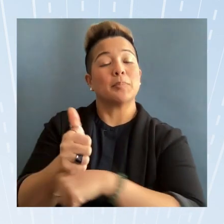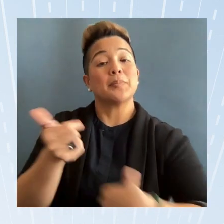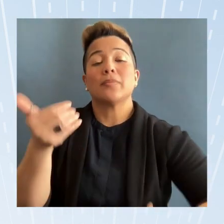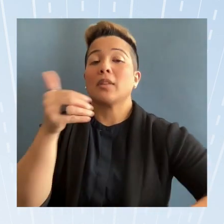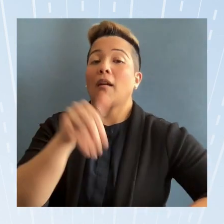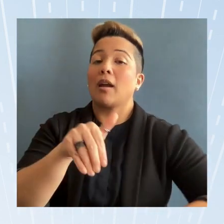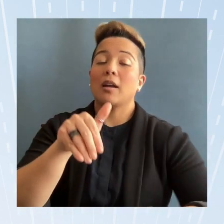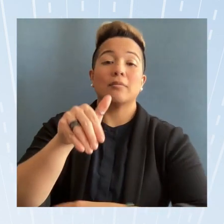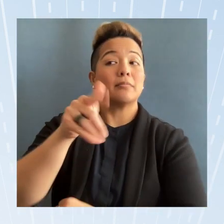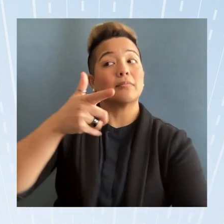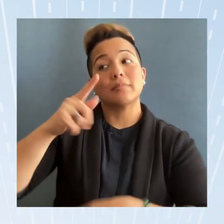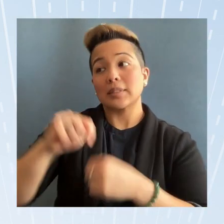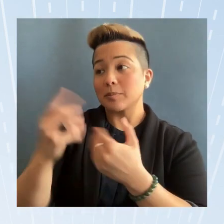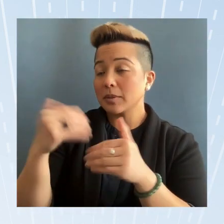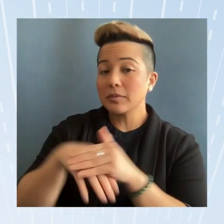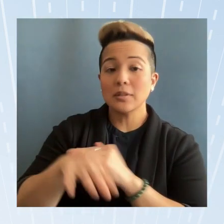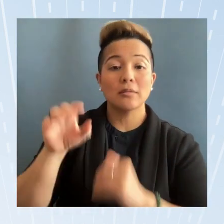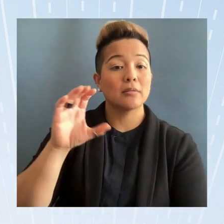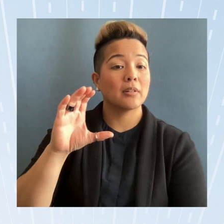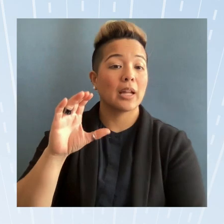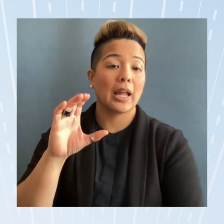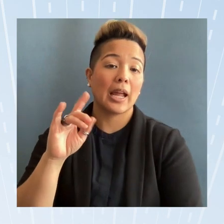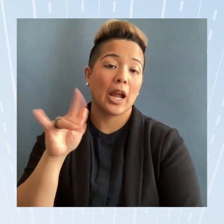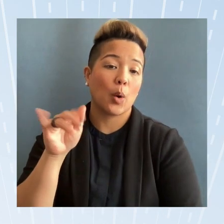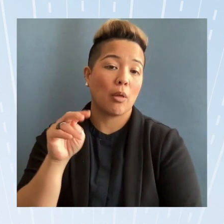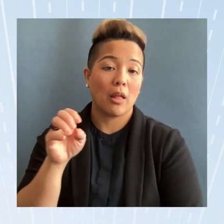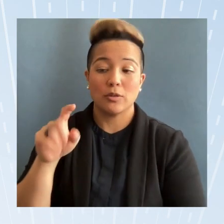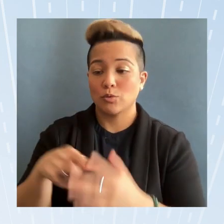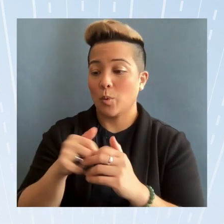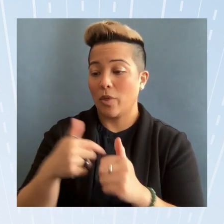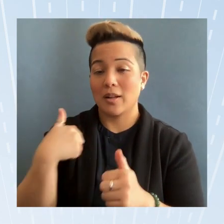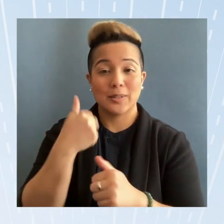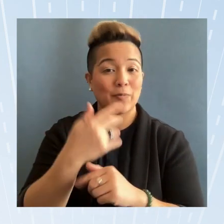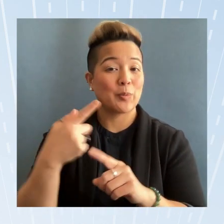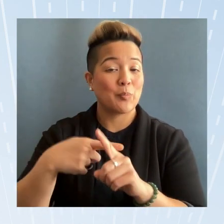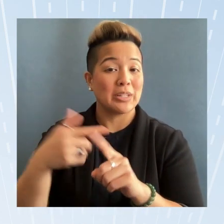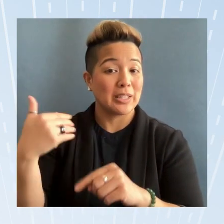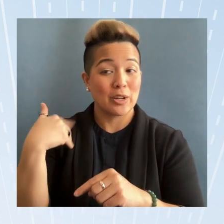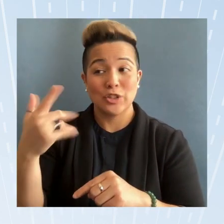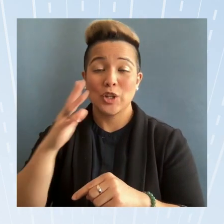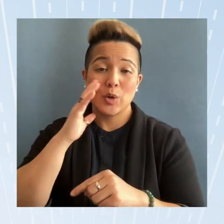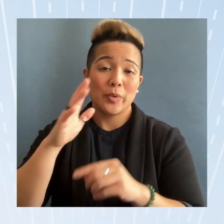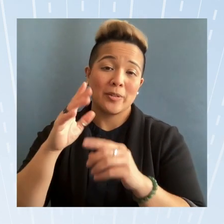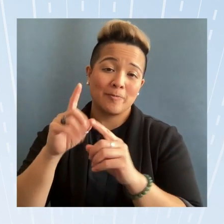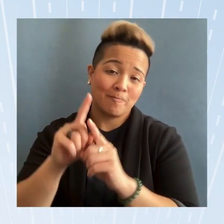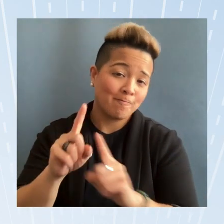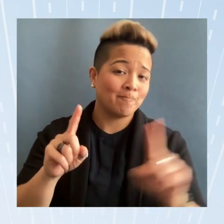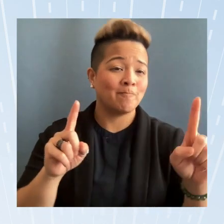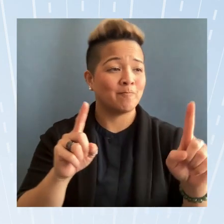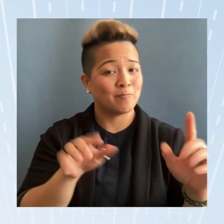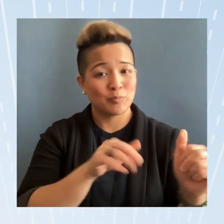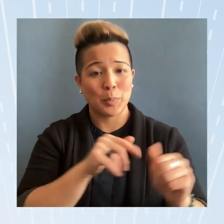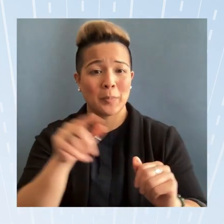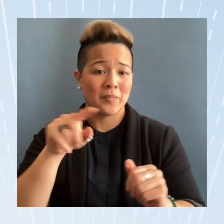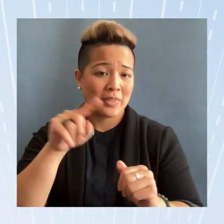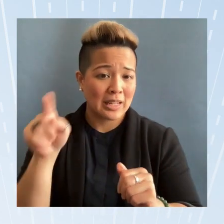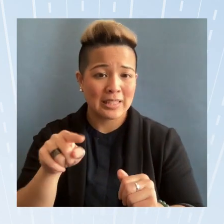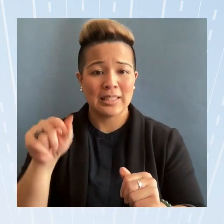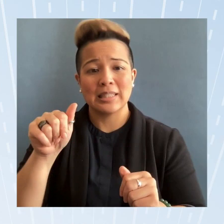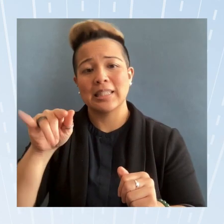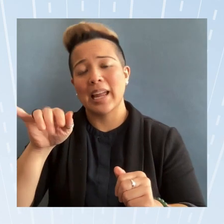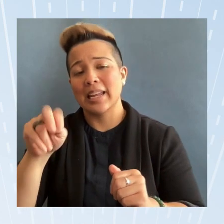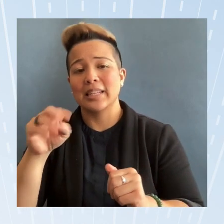comes in you know Caroline started with us a few months ago and she'll be rolling off and she's been amazing and Zayan and Sarah too and